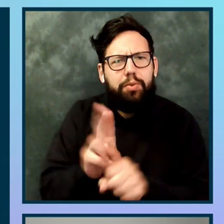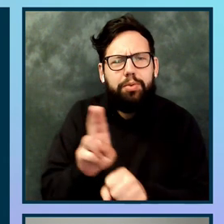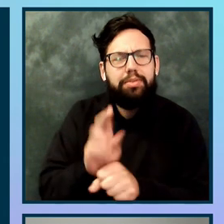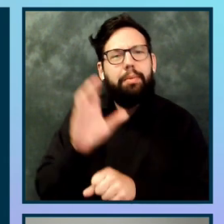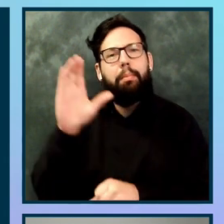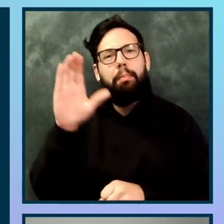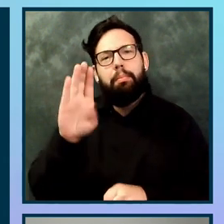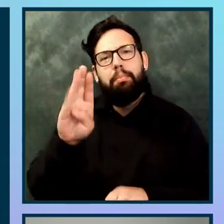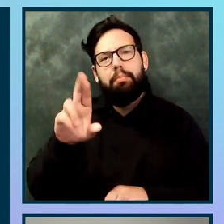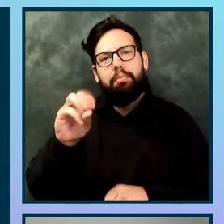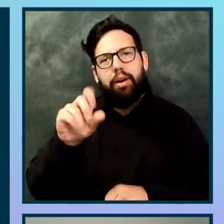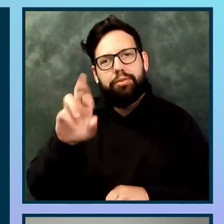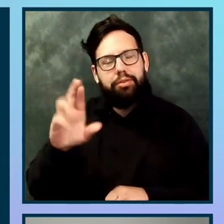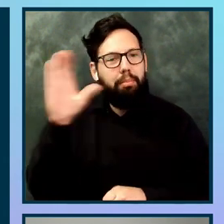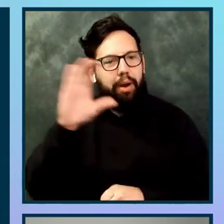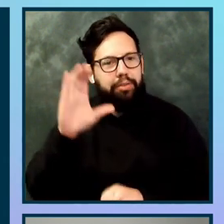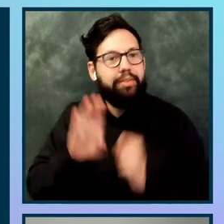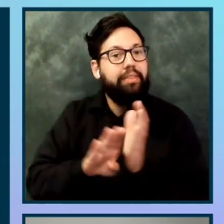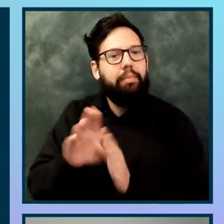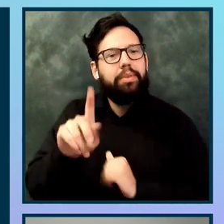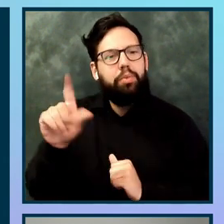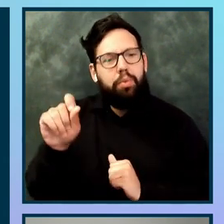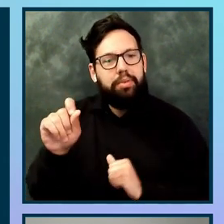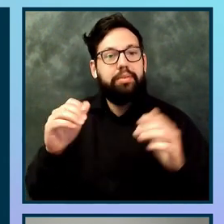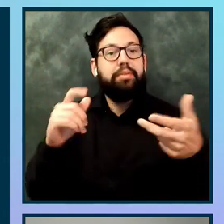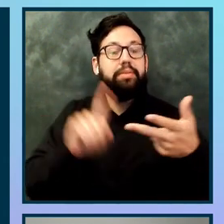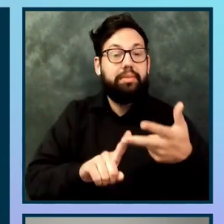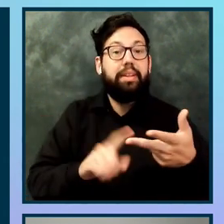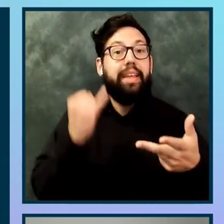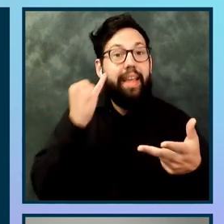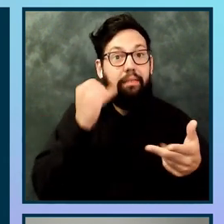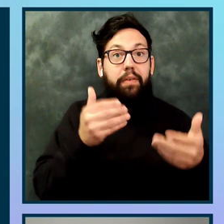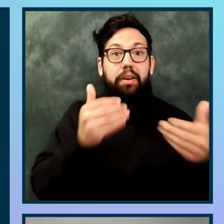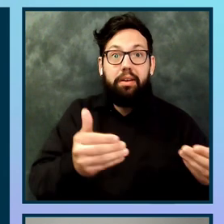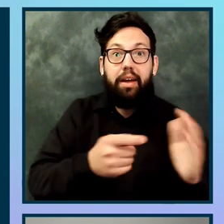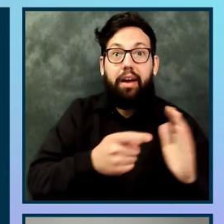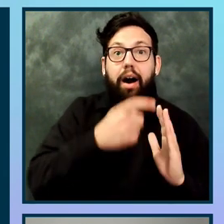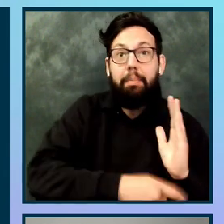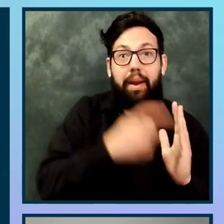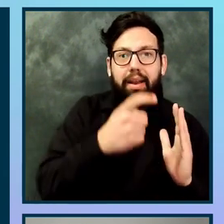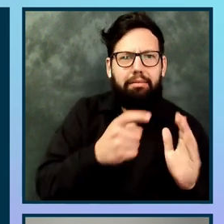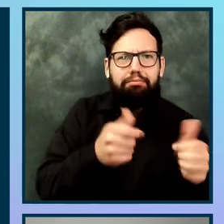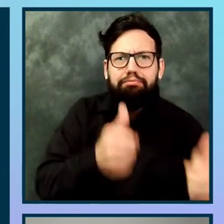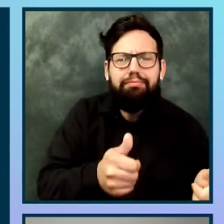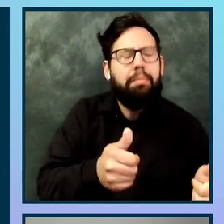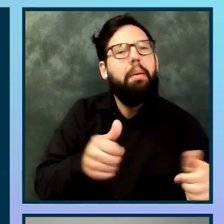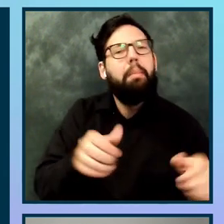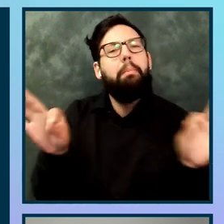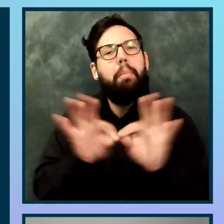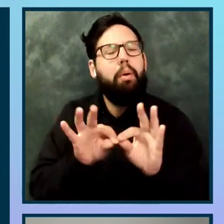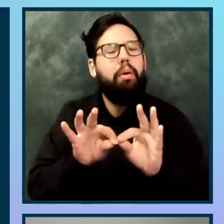can automate your accessibility tests, but don't forget to do manual tests and simulation tests.